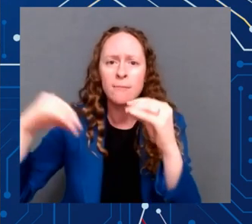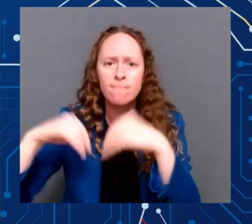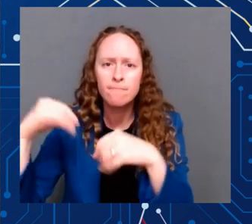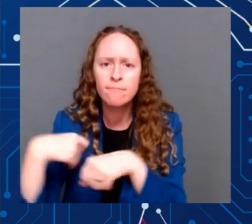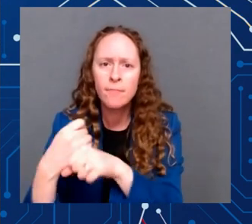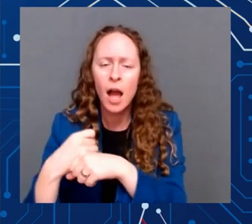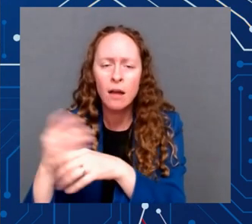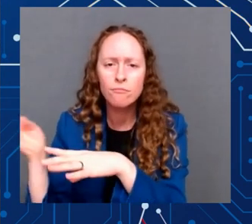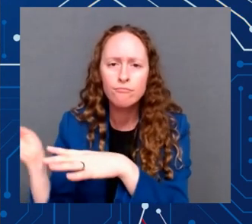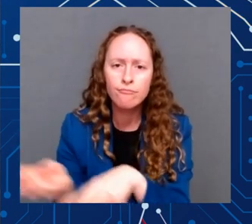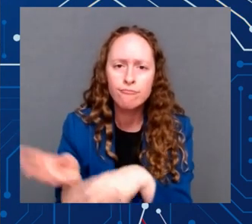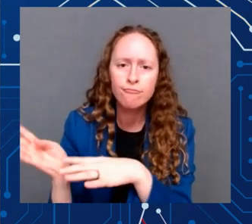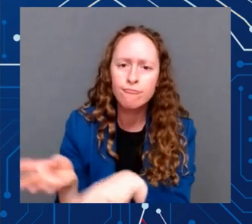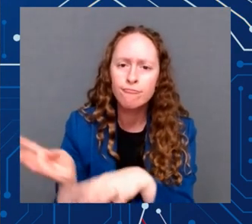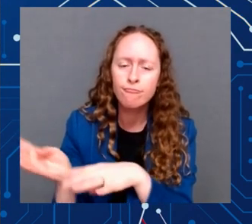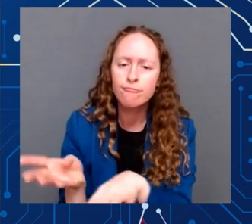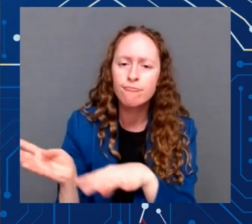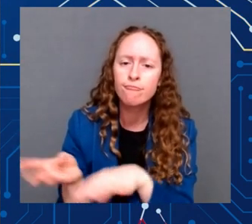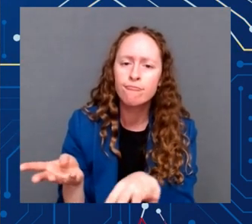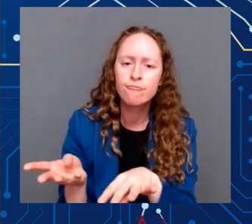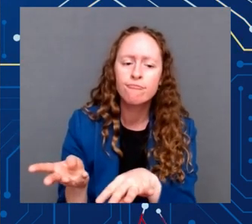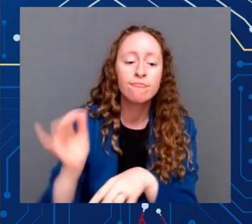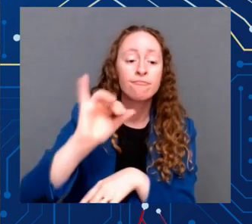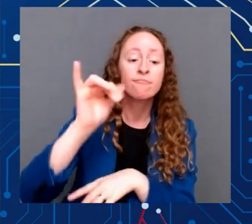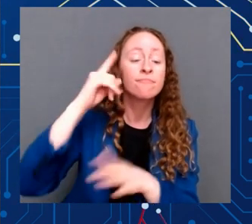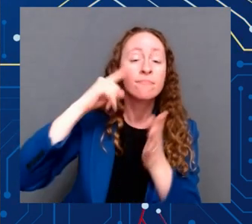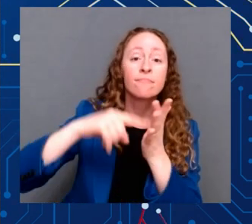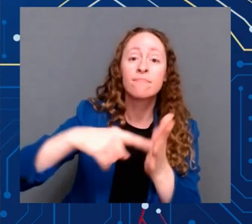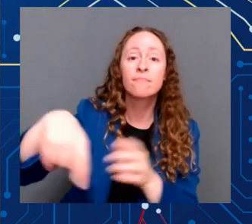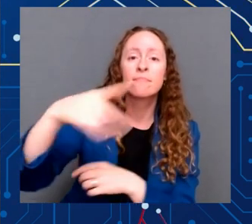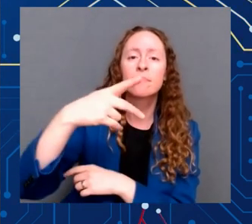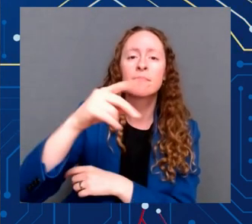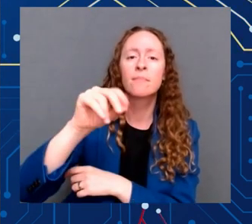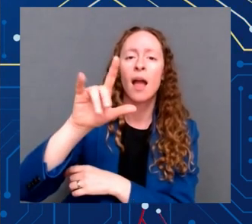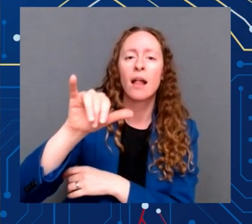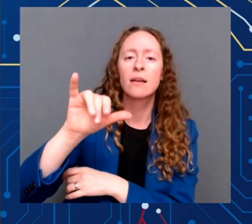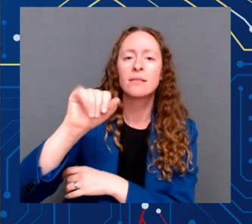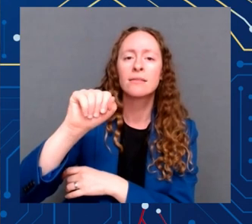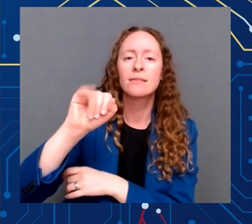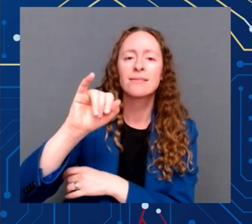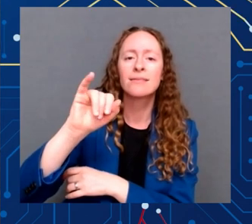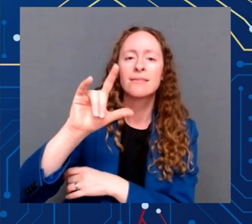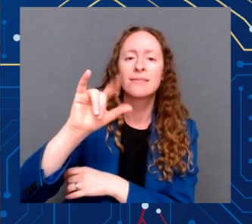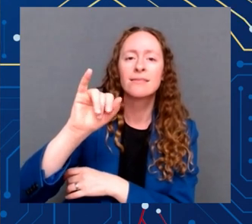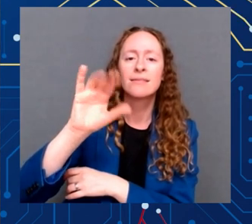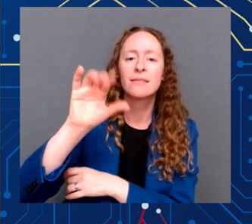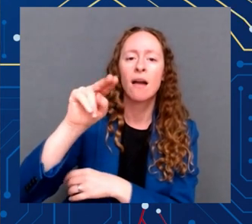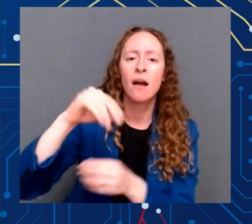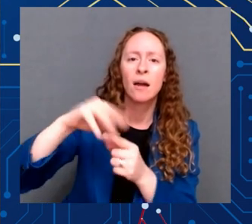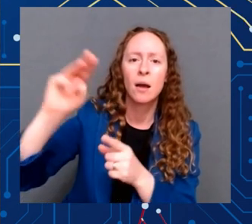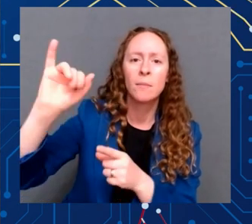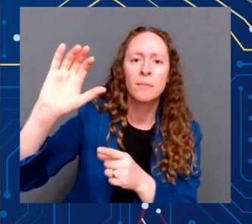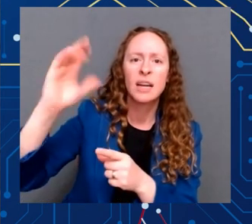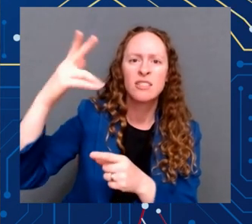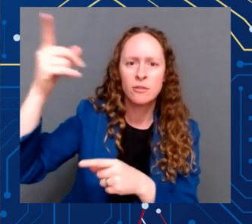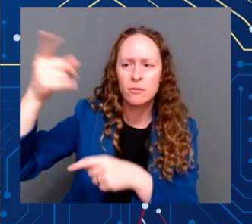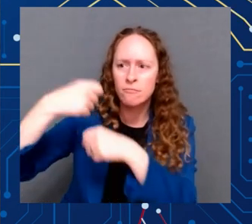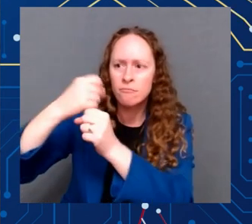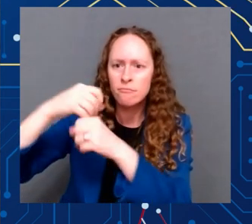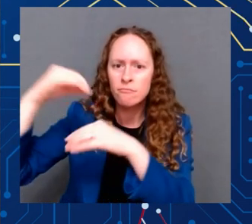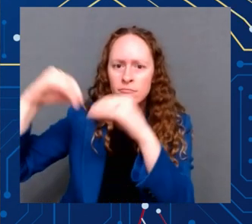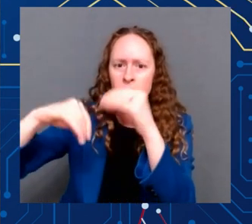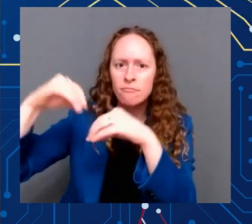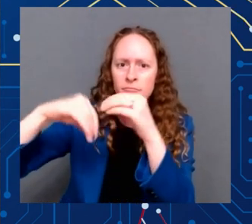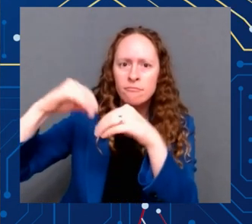polysilicon made in Hemlock. Imagine if we had more of these kinds of factories across the country. This law will make